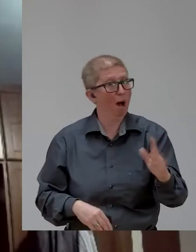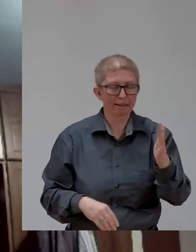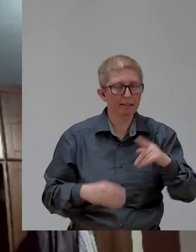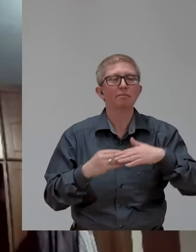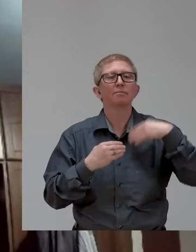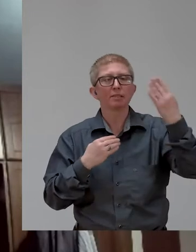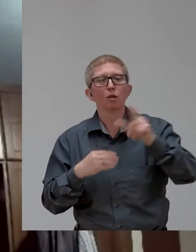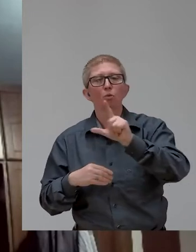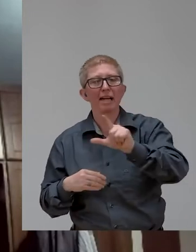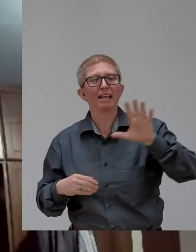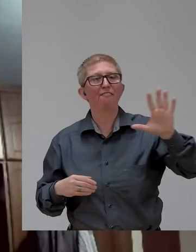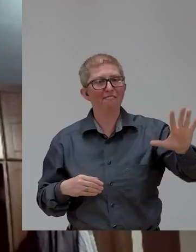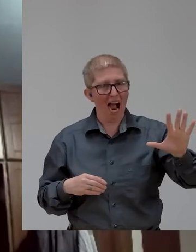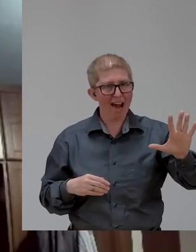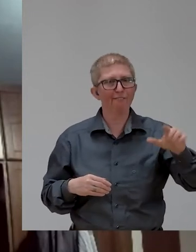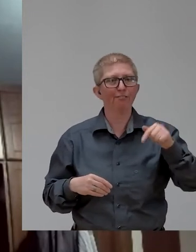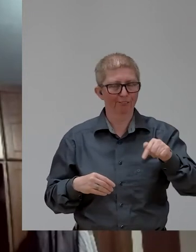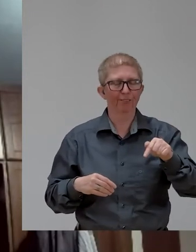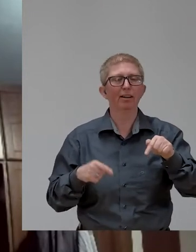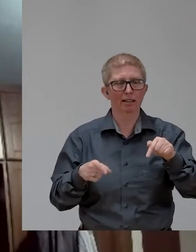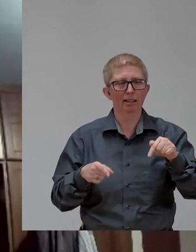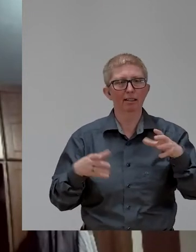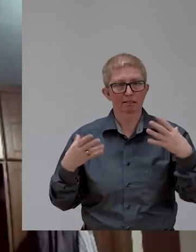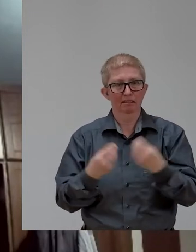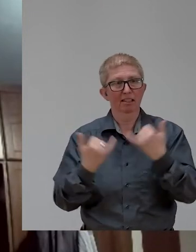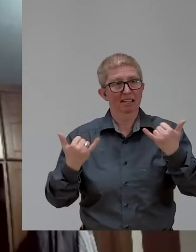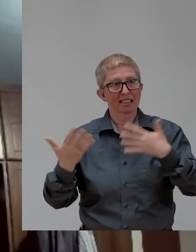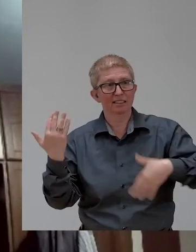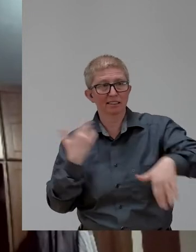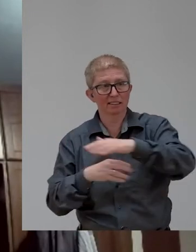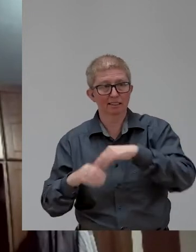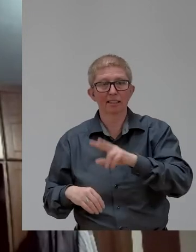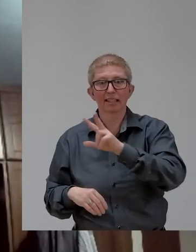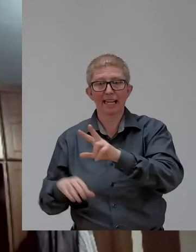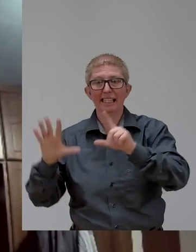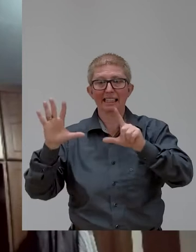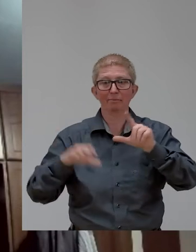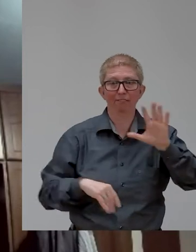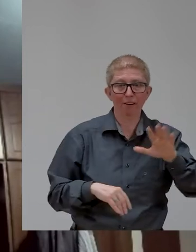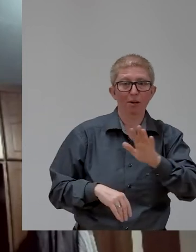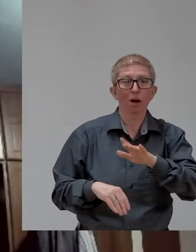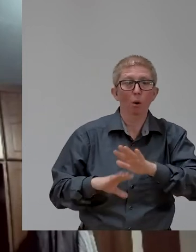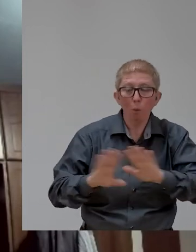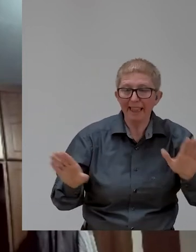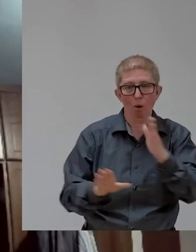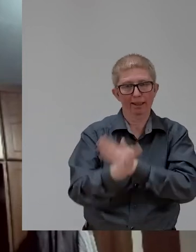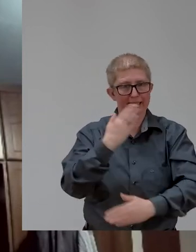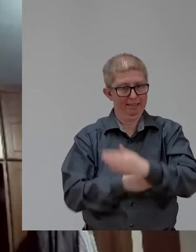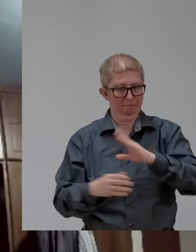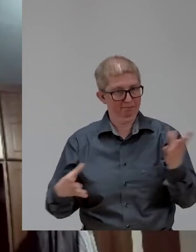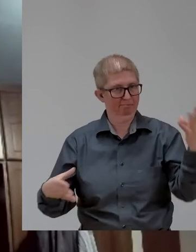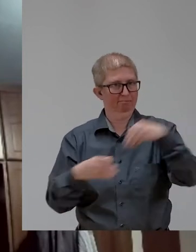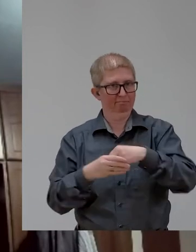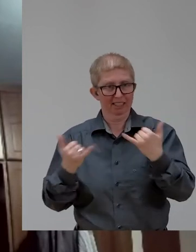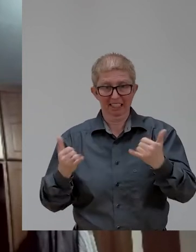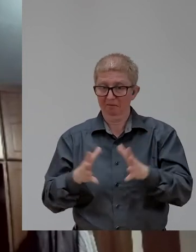a disability. So we had it. And now we're just starting our tutor online for all the children with disabilities in the schools because we knew